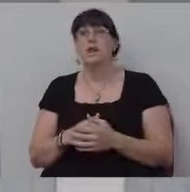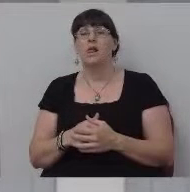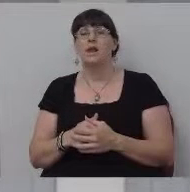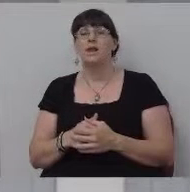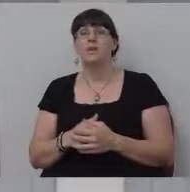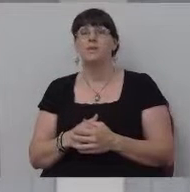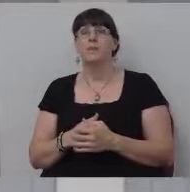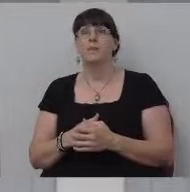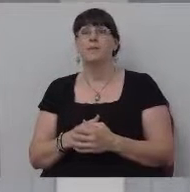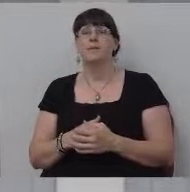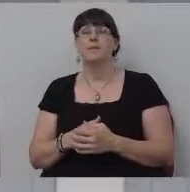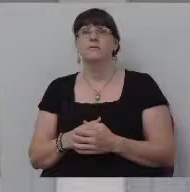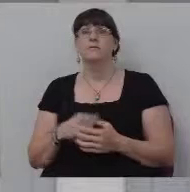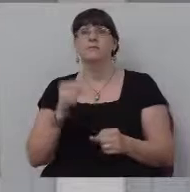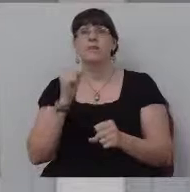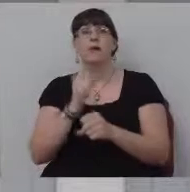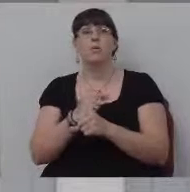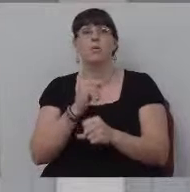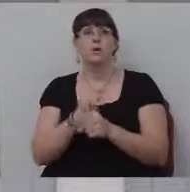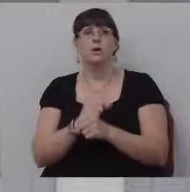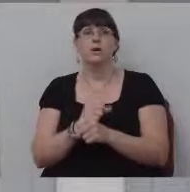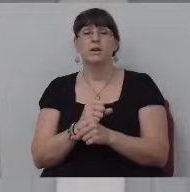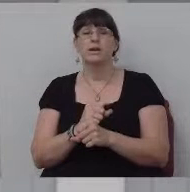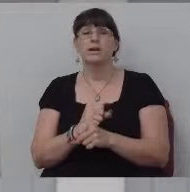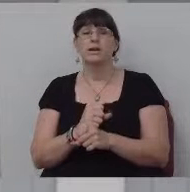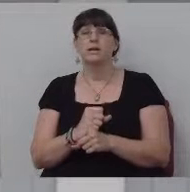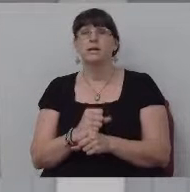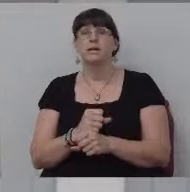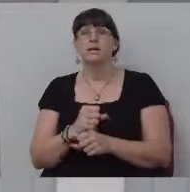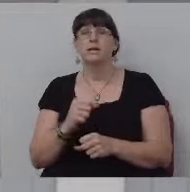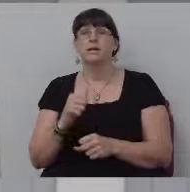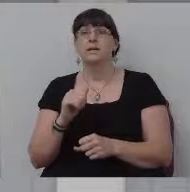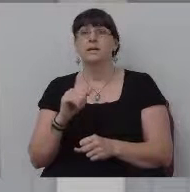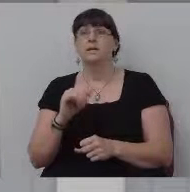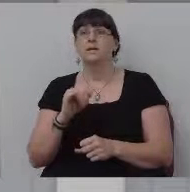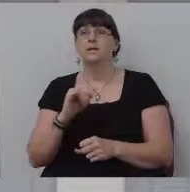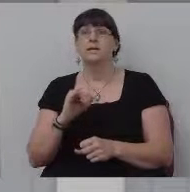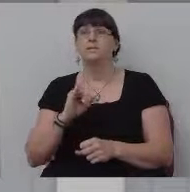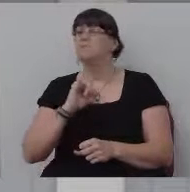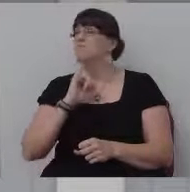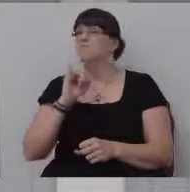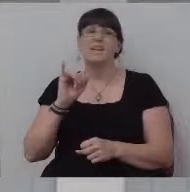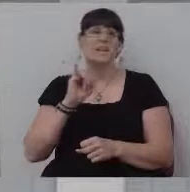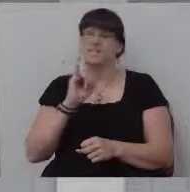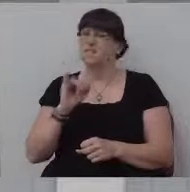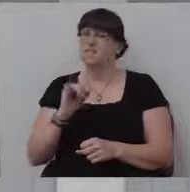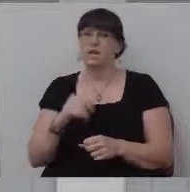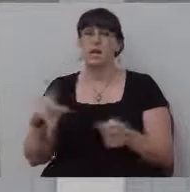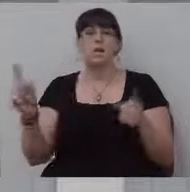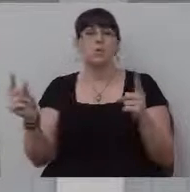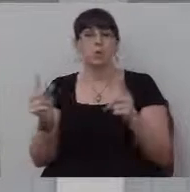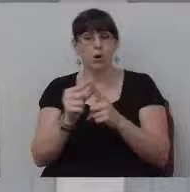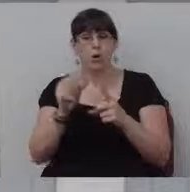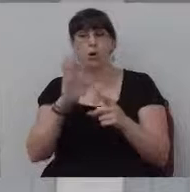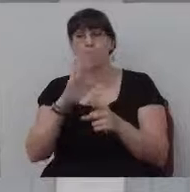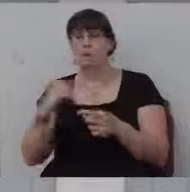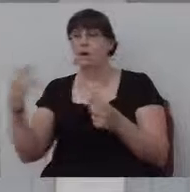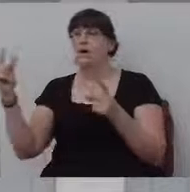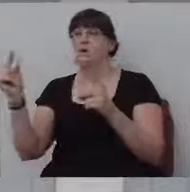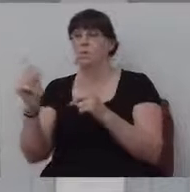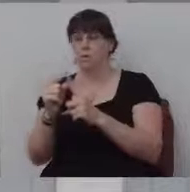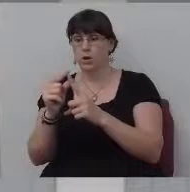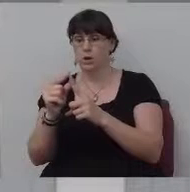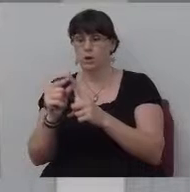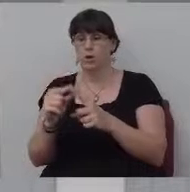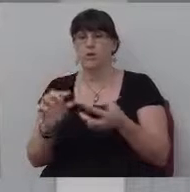translation work, uh, necessarily, it is not a, like a word for word translation.